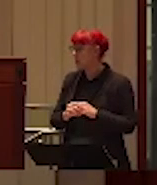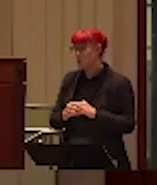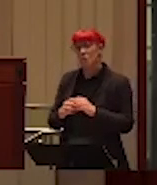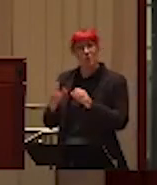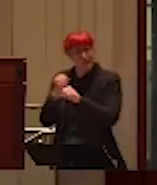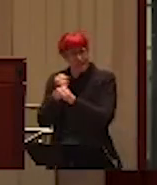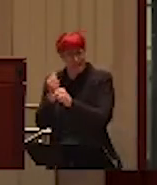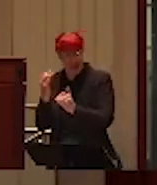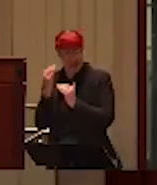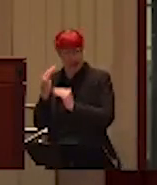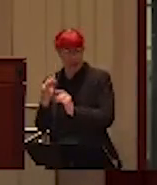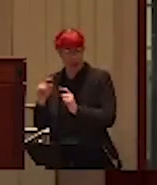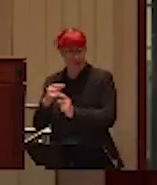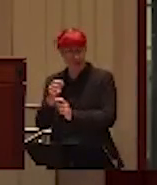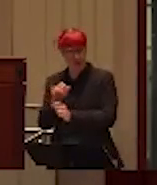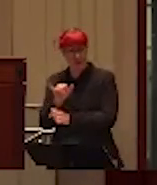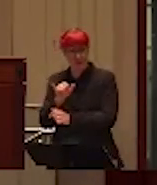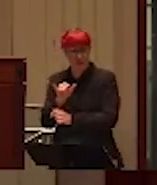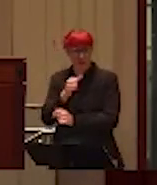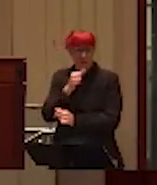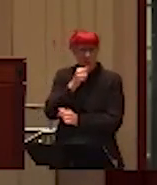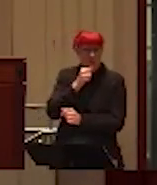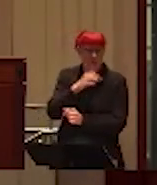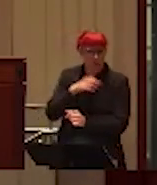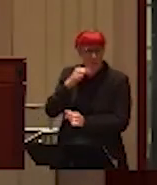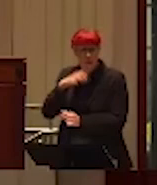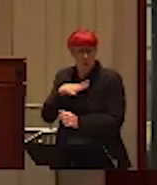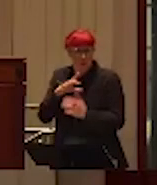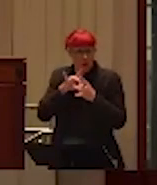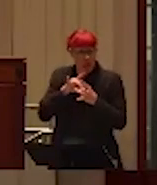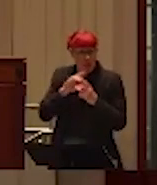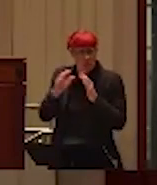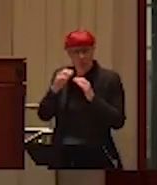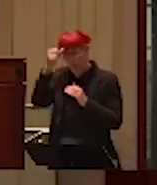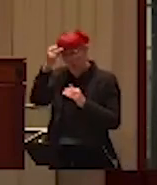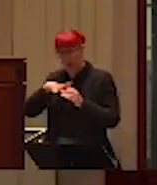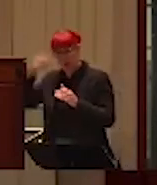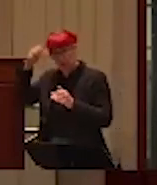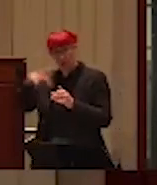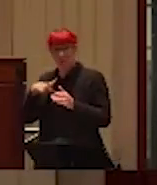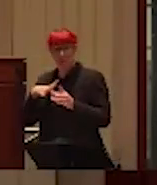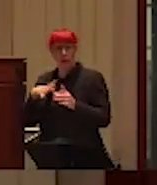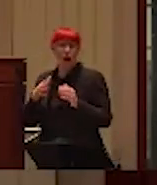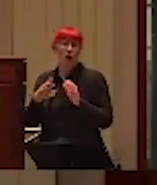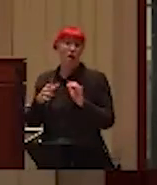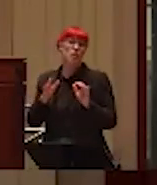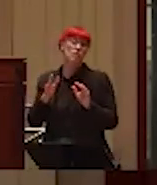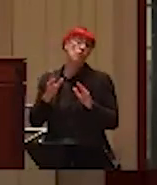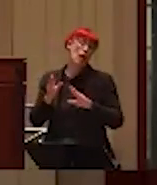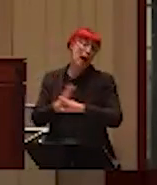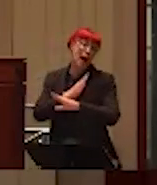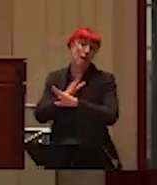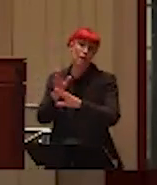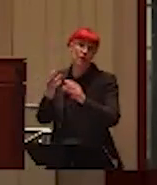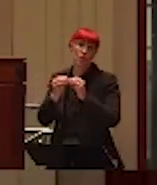specifically about same-sex female and same-sex male couples. But what I know on average is higher, because additional risk factors are